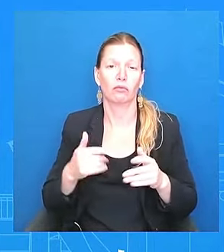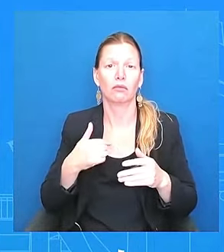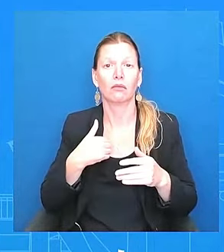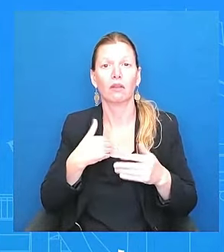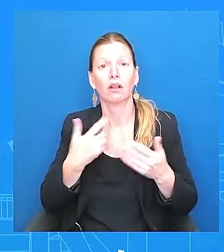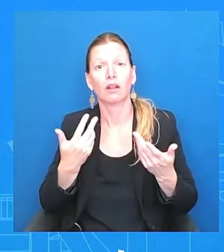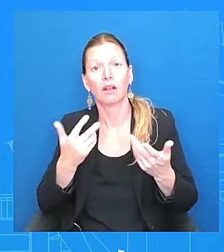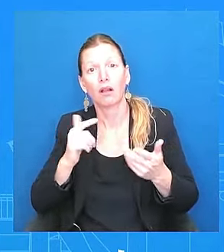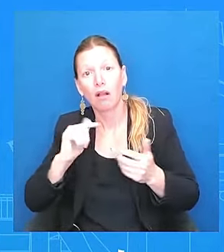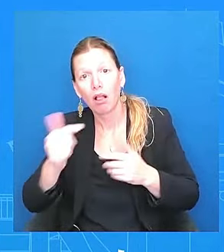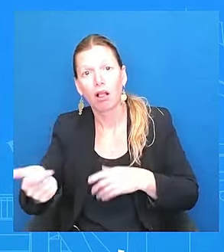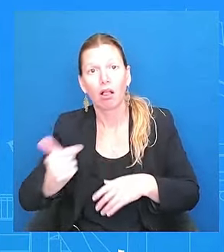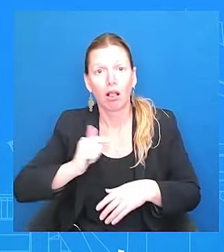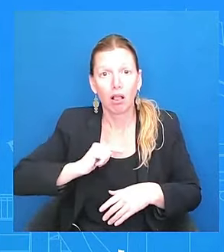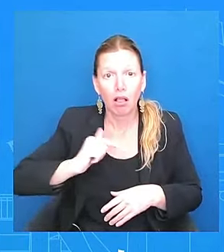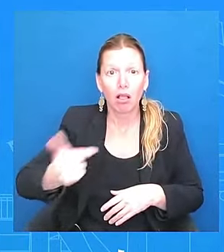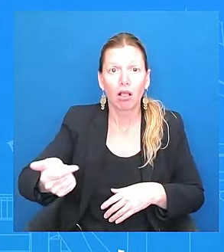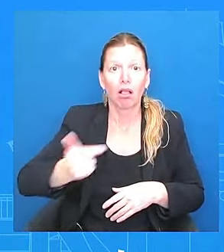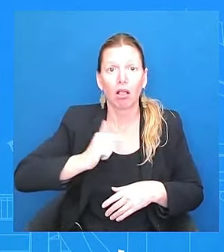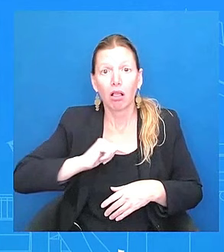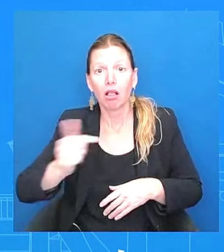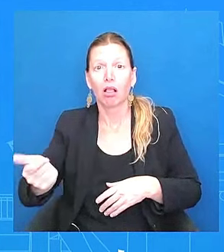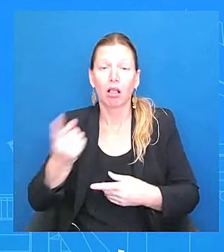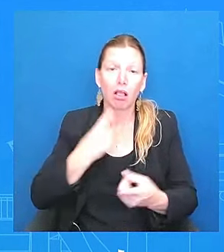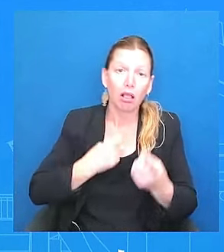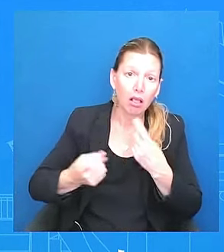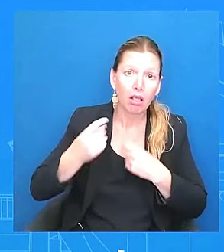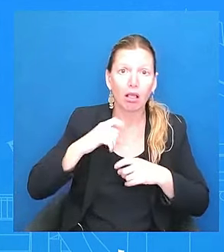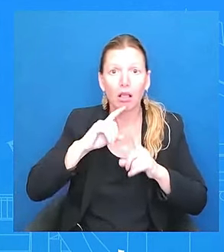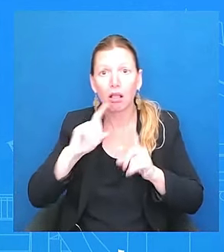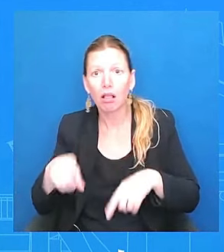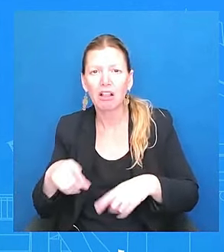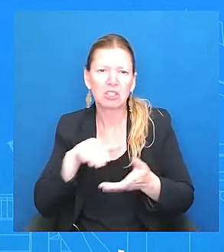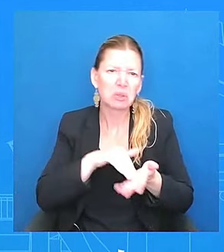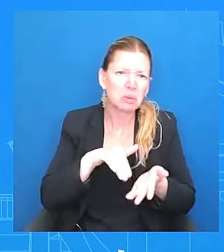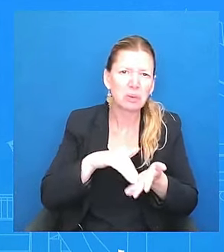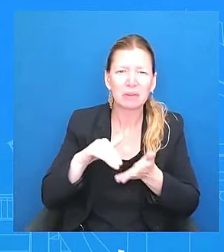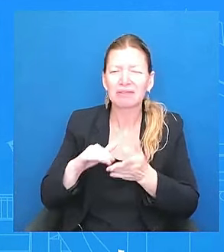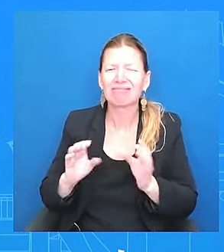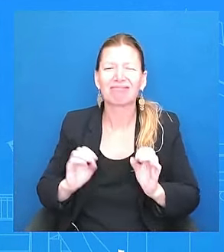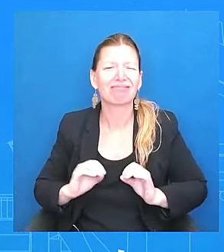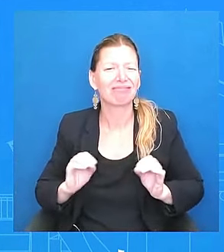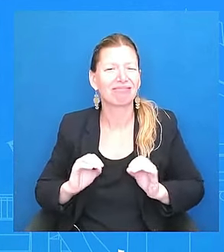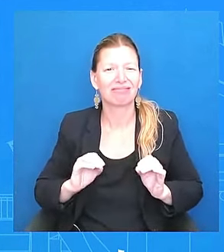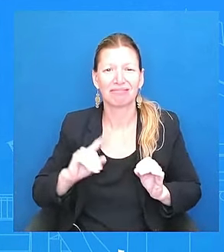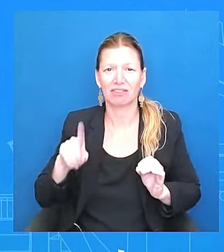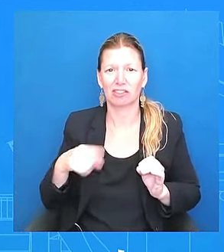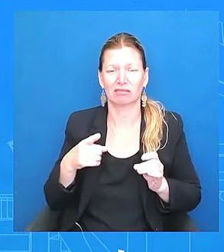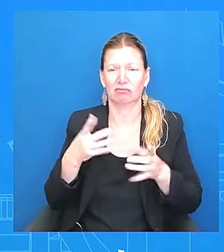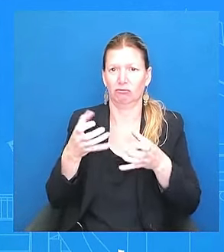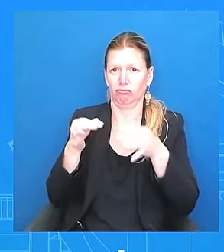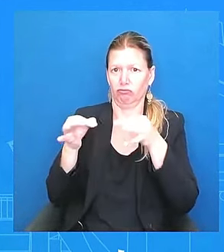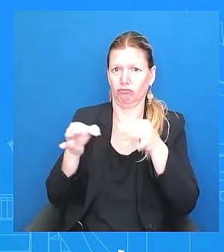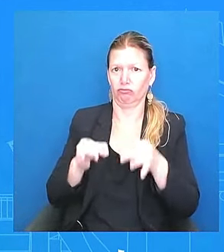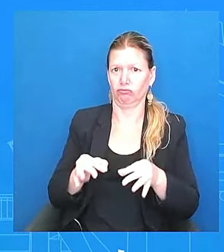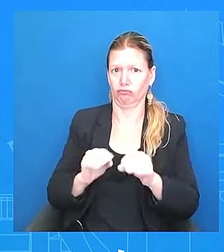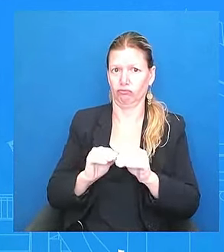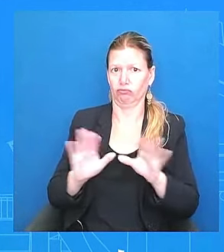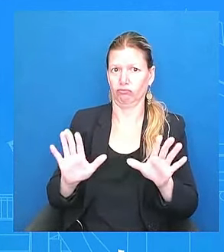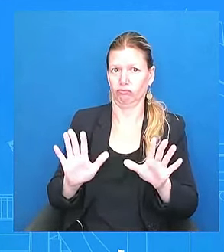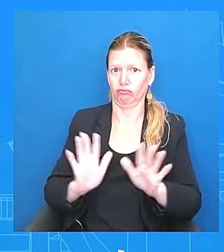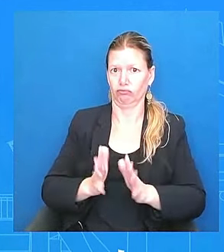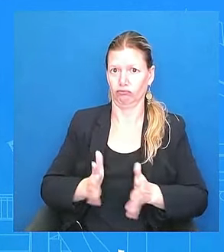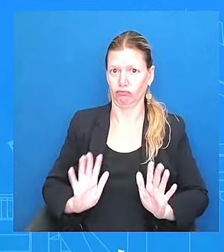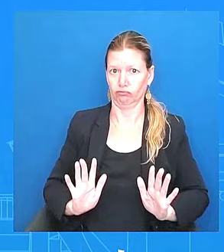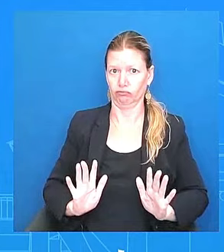explanation was. We want to continue, uh, to make sure that, uh, we do everything that we can, uh, to deliver for the American people.